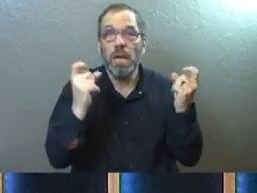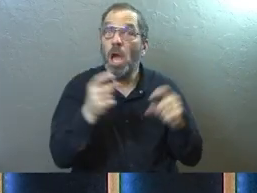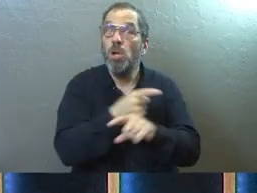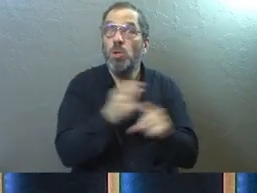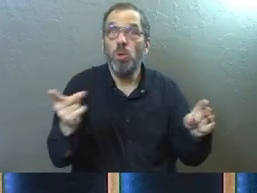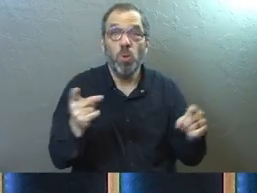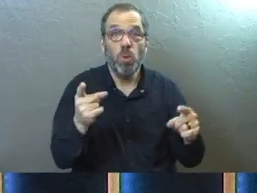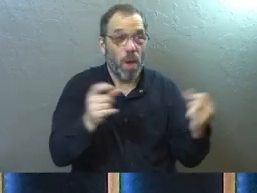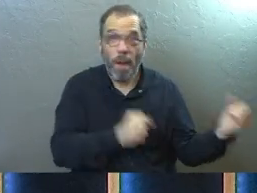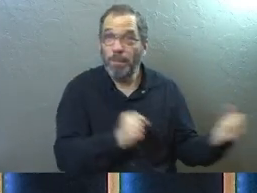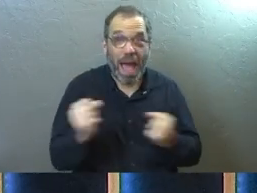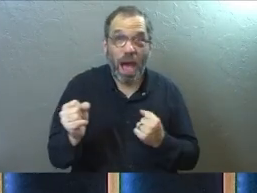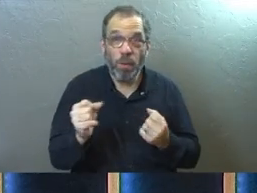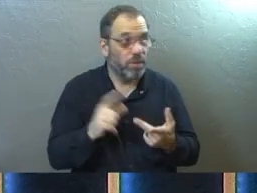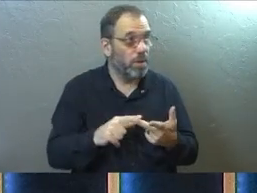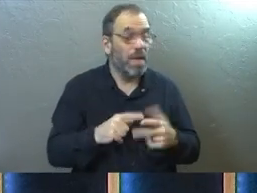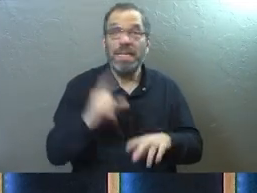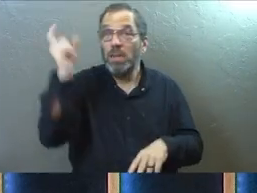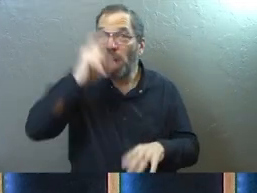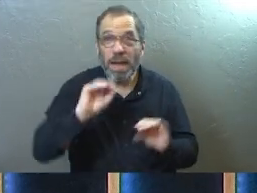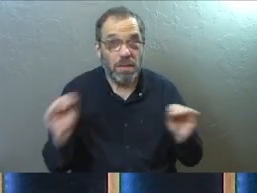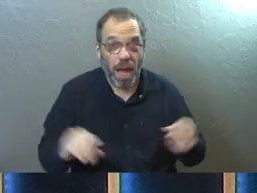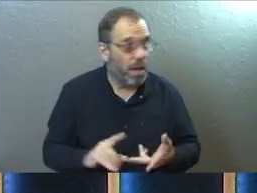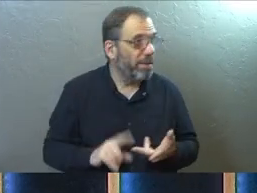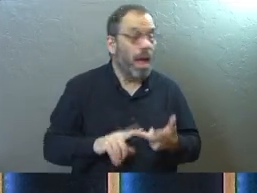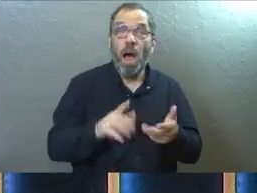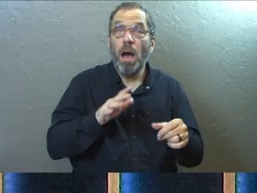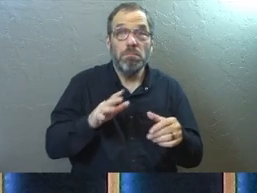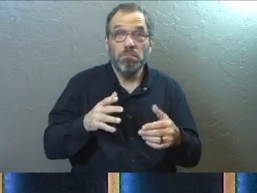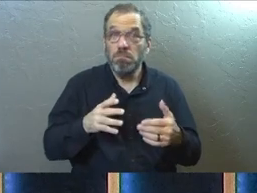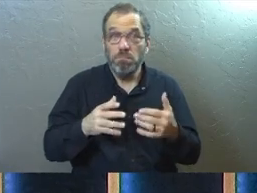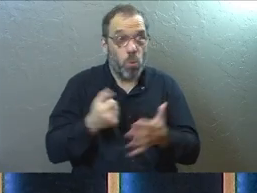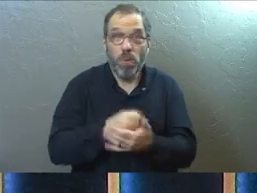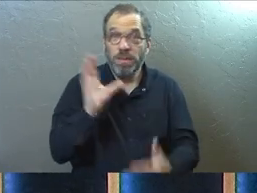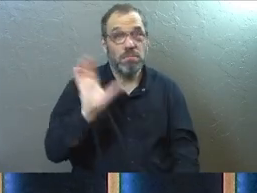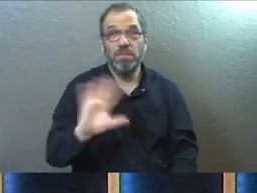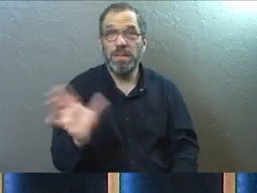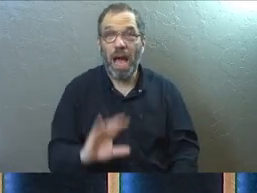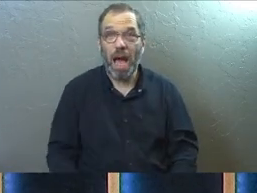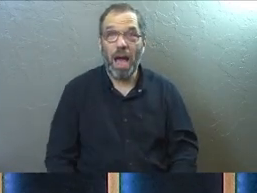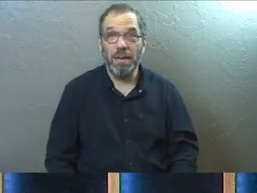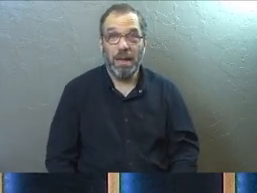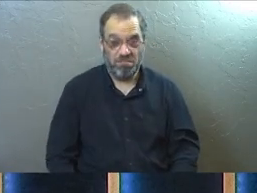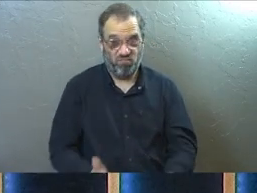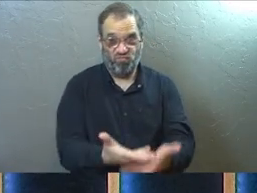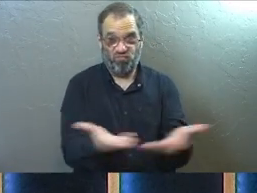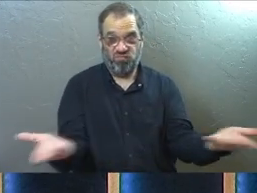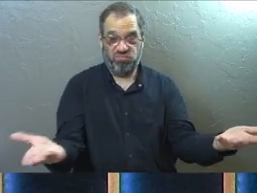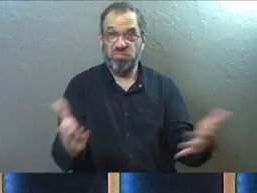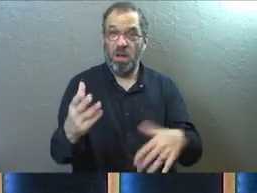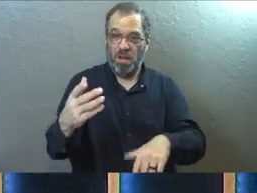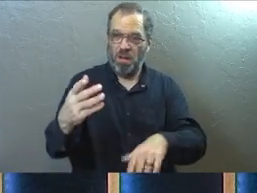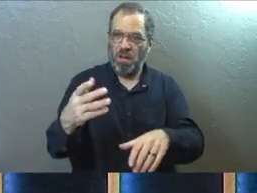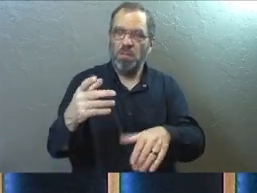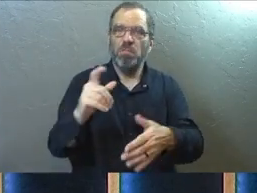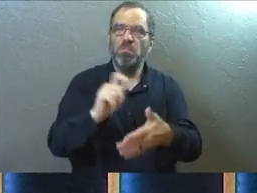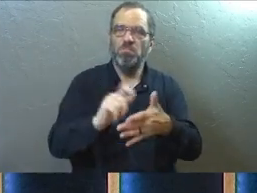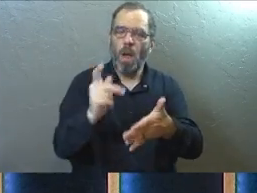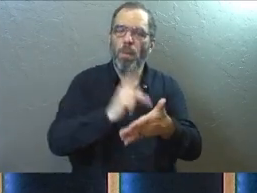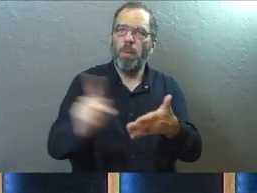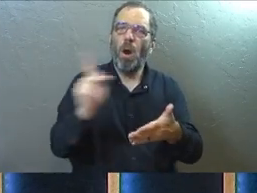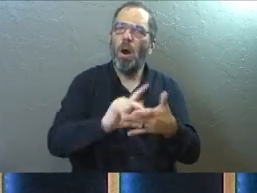None of you were powerful. None of you were wise. None of you had enough money. And he just kind of lays it out. The apostle Paul does.